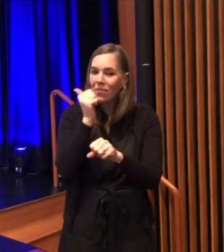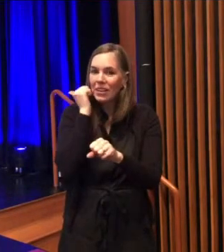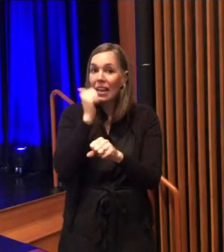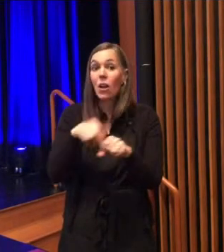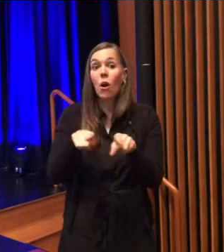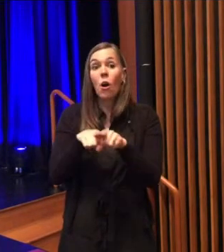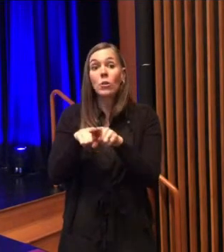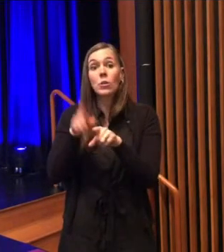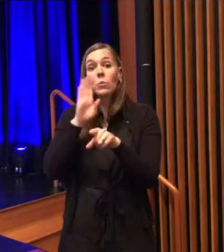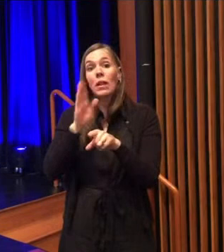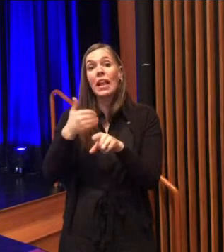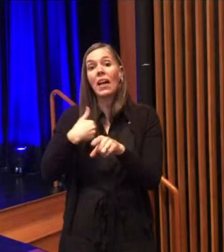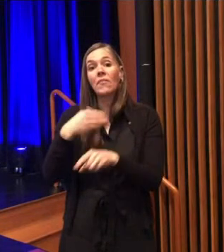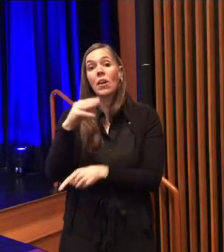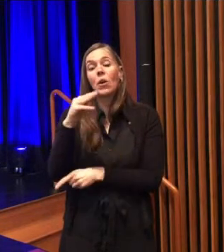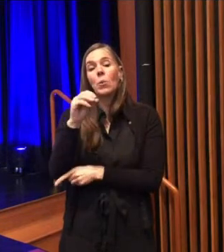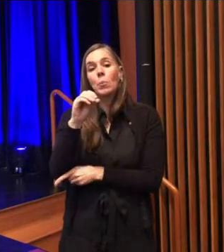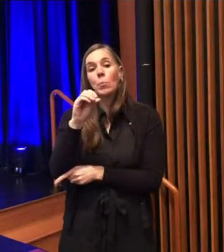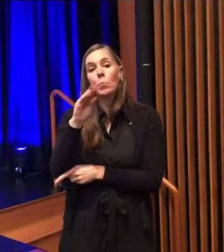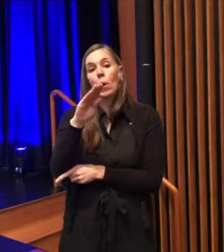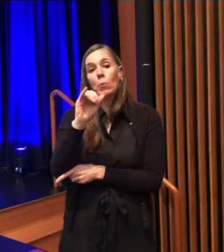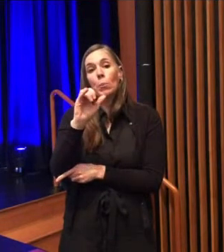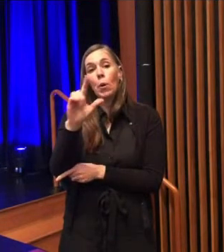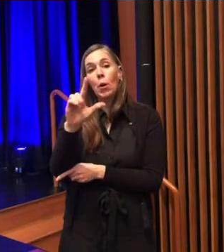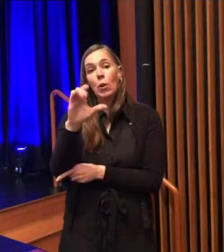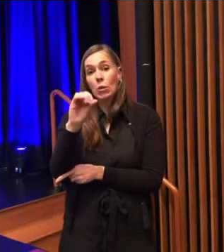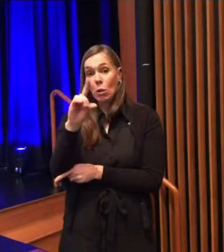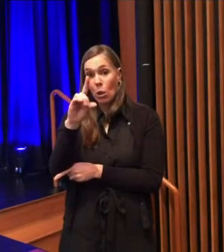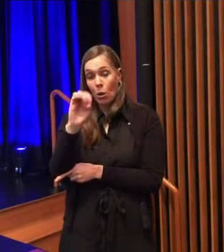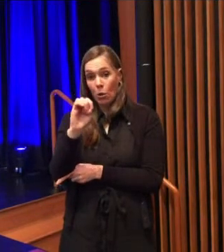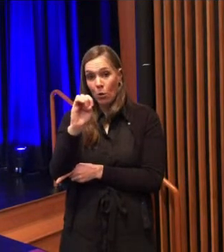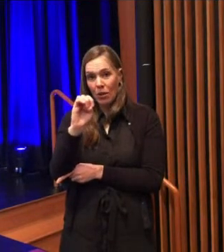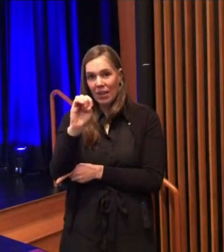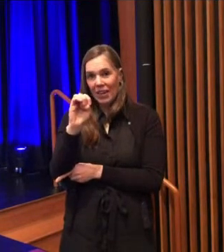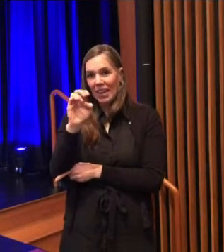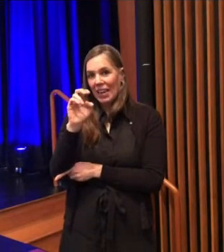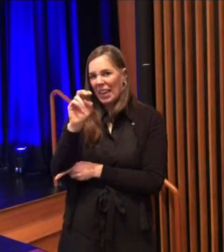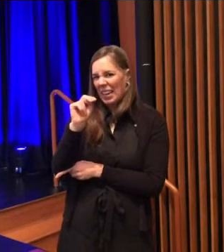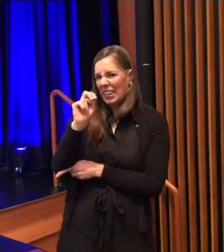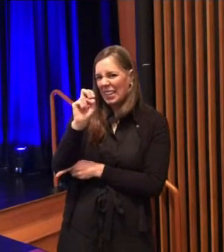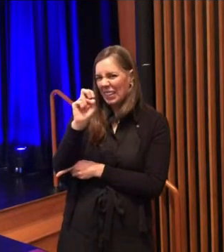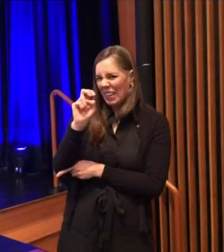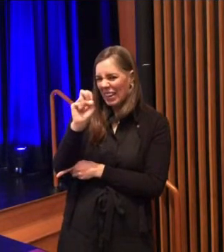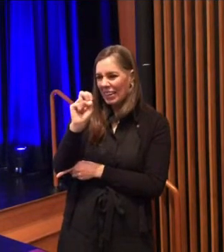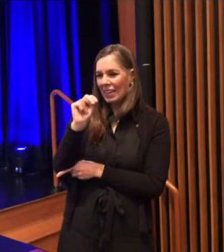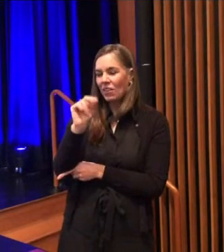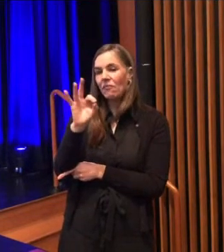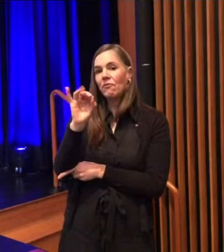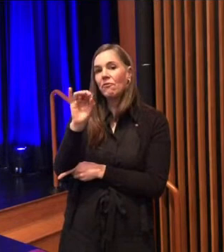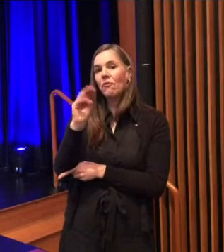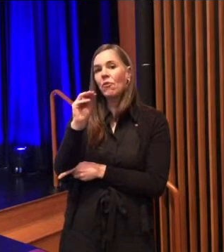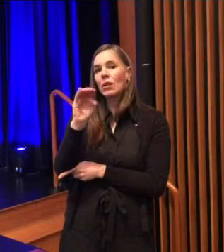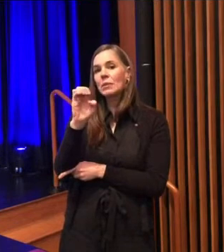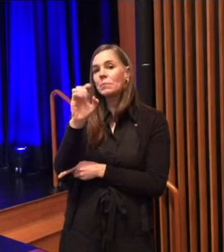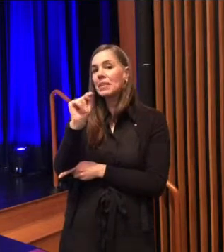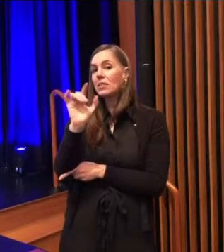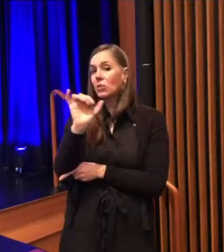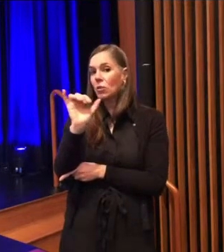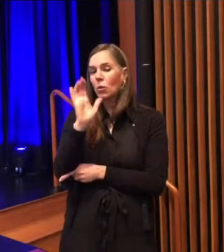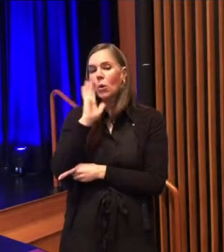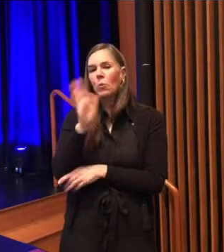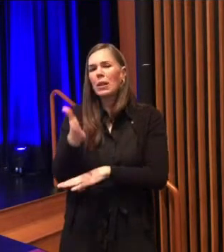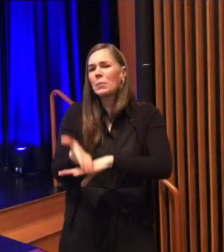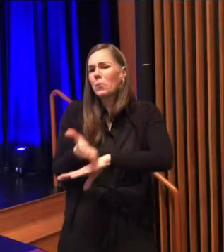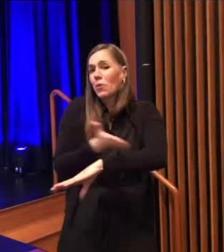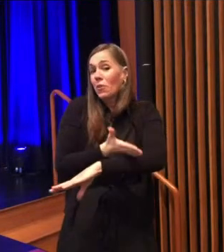our housing inspectors and public works employees to cover much more ground in the same amount of time and ultimately improve the quality of life in our